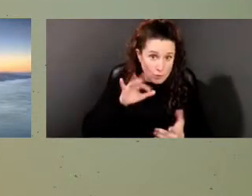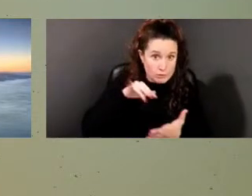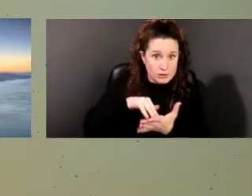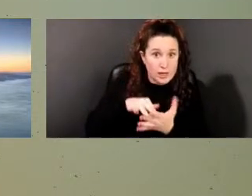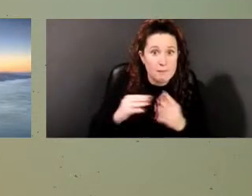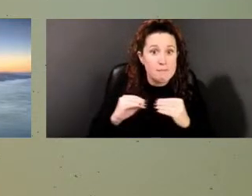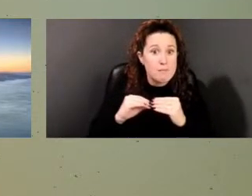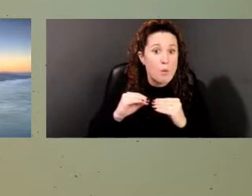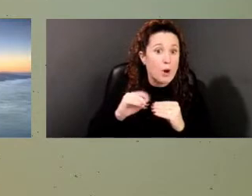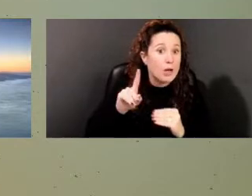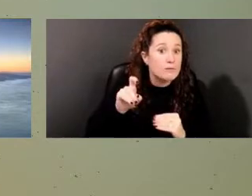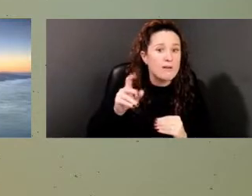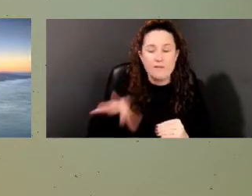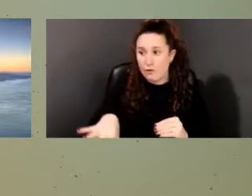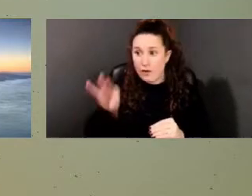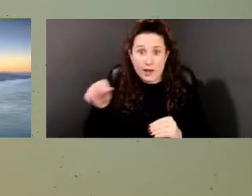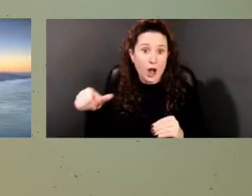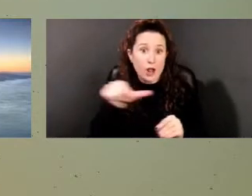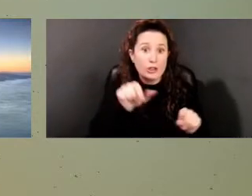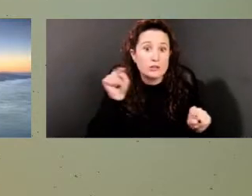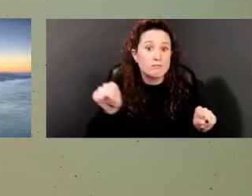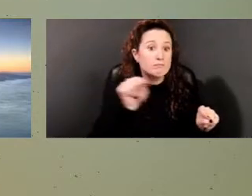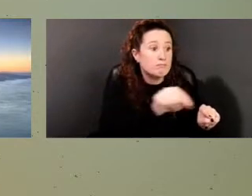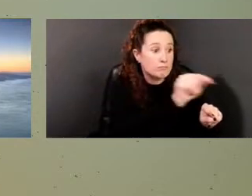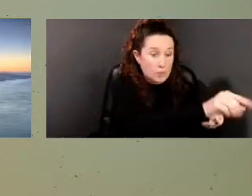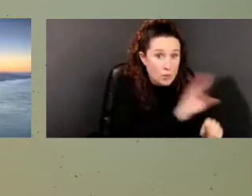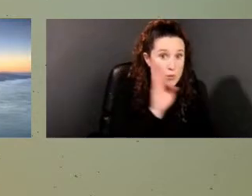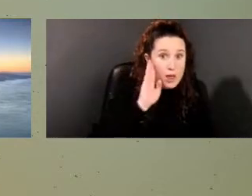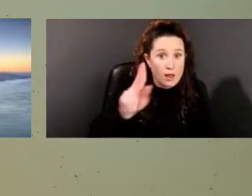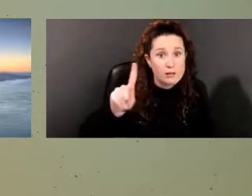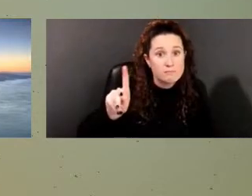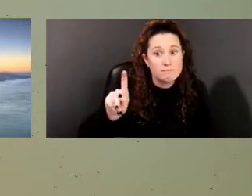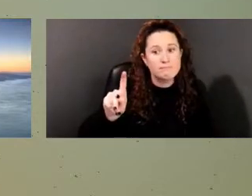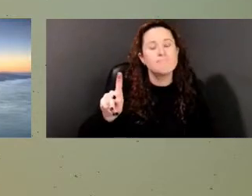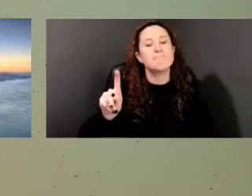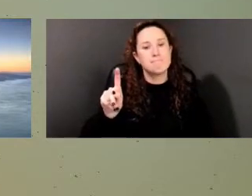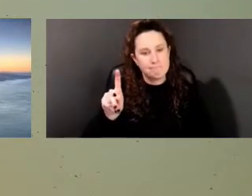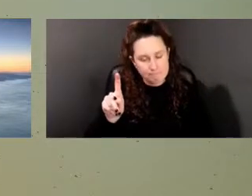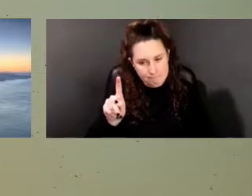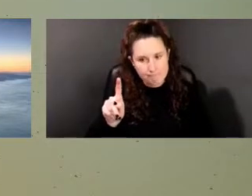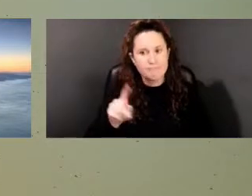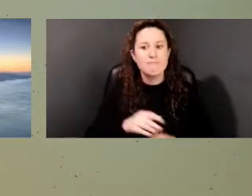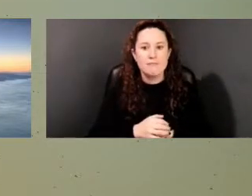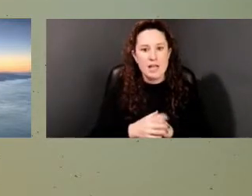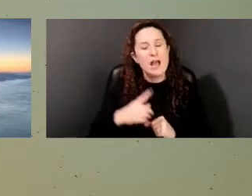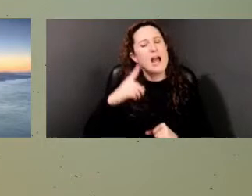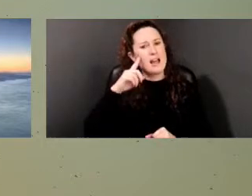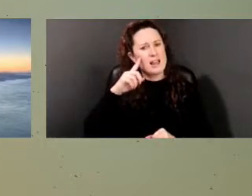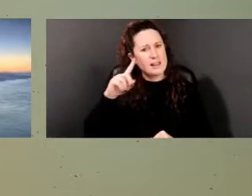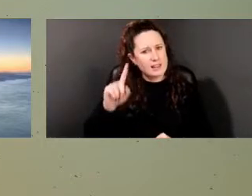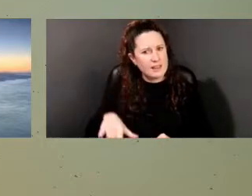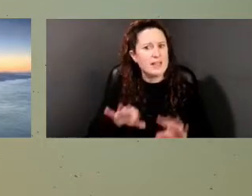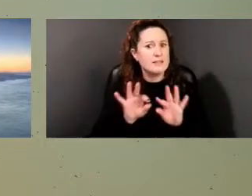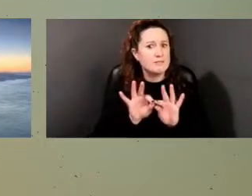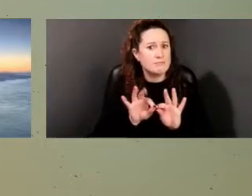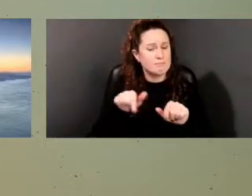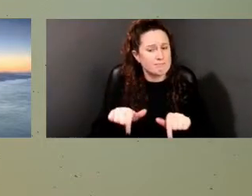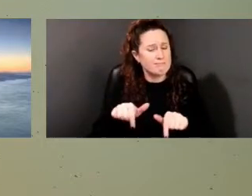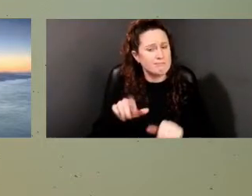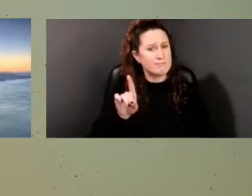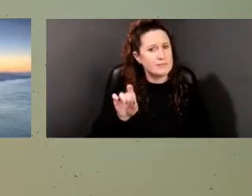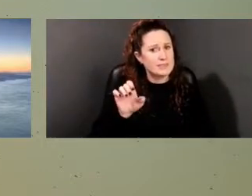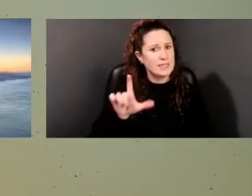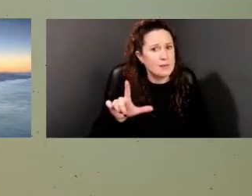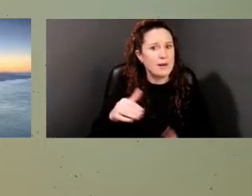others are? Um, and I just think that Delaware has a lot of